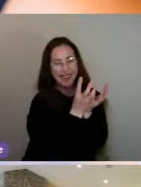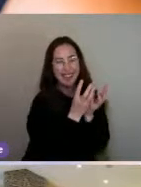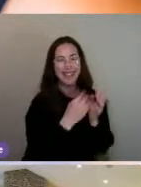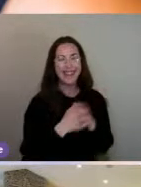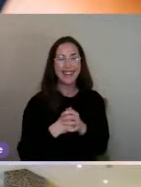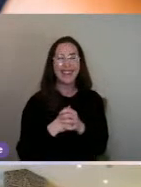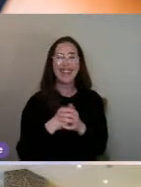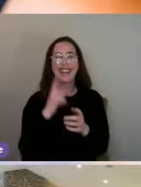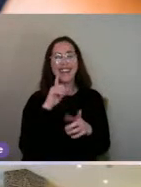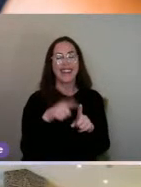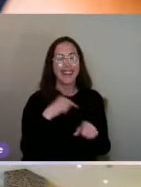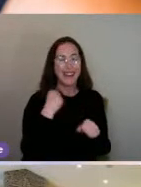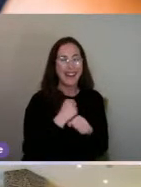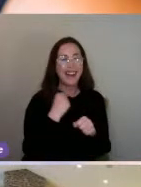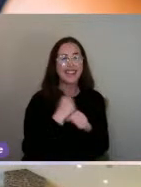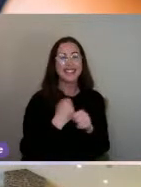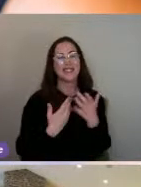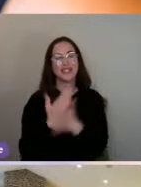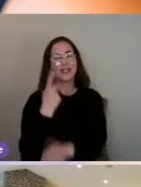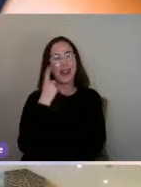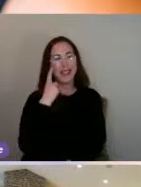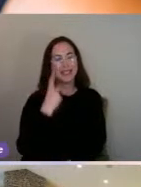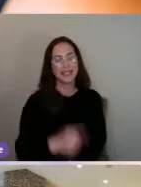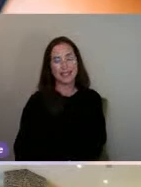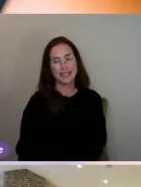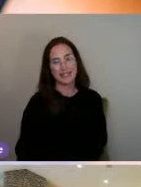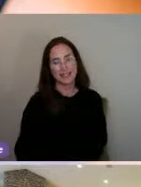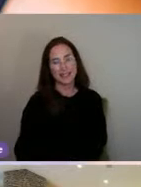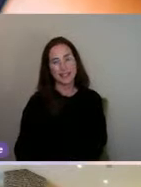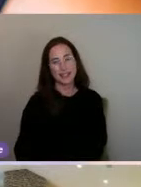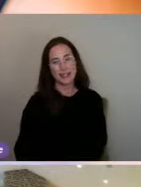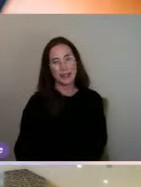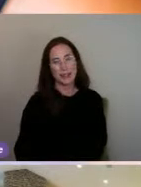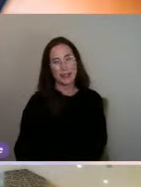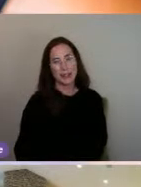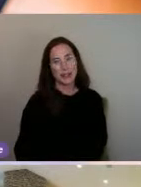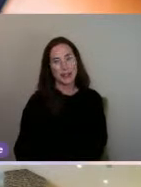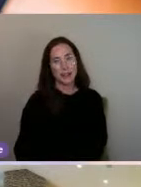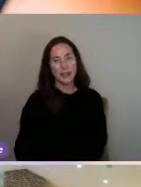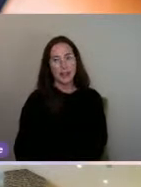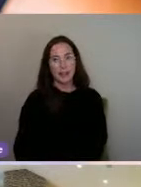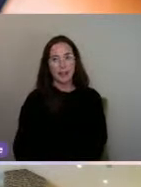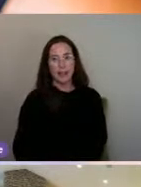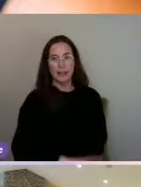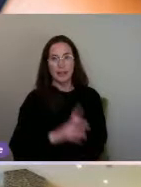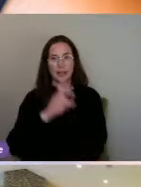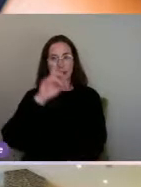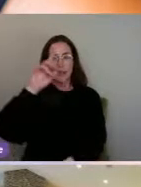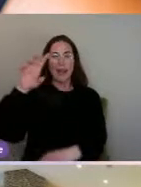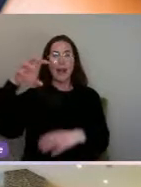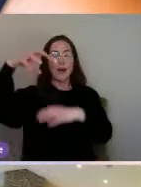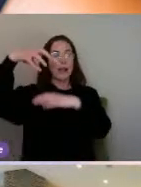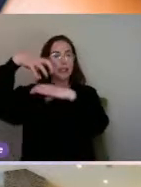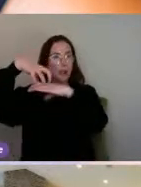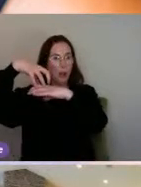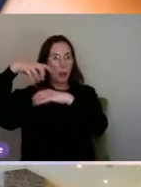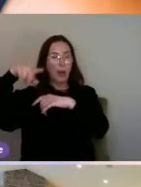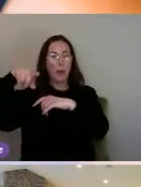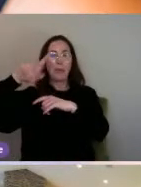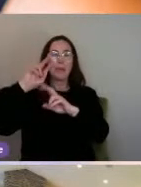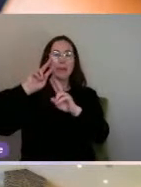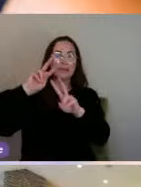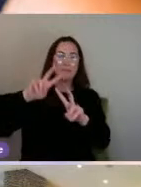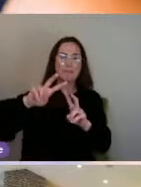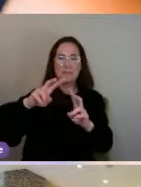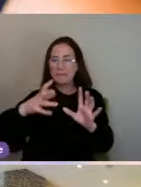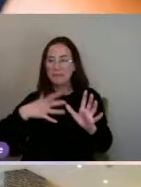And the eggs for new ideas. And then on the, on top of that, I sat looking, thought, this picture